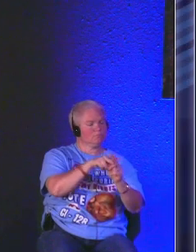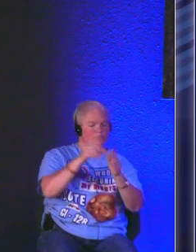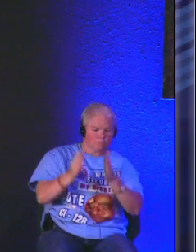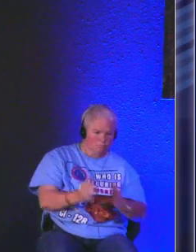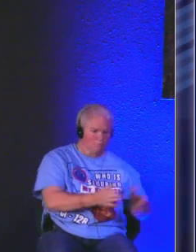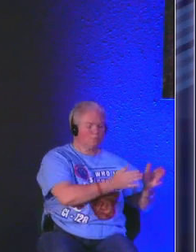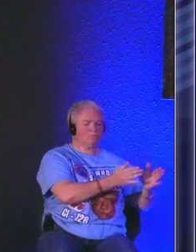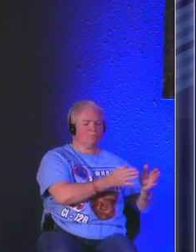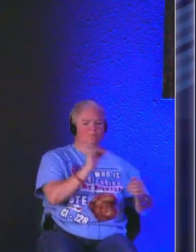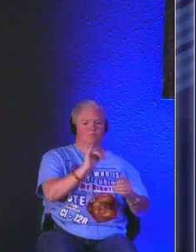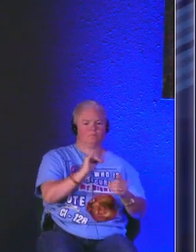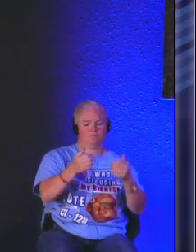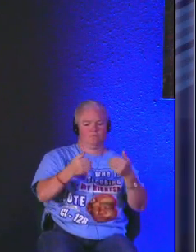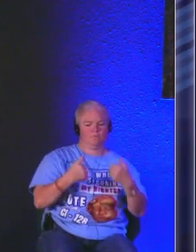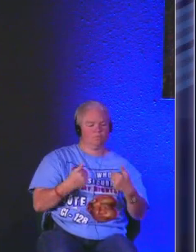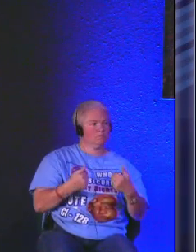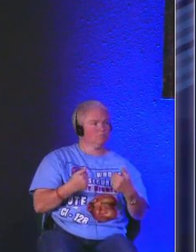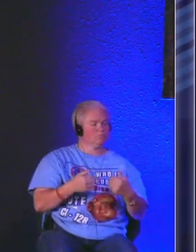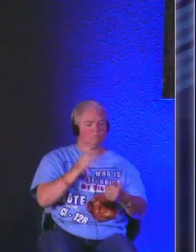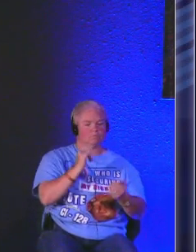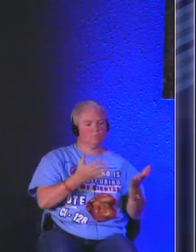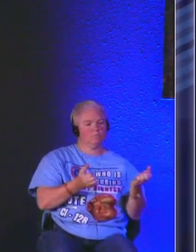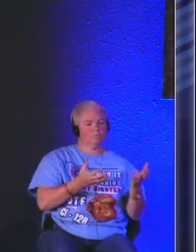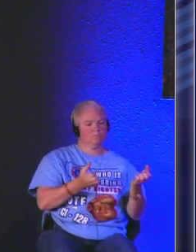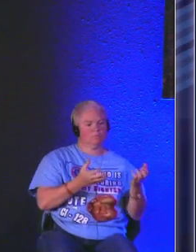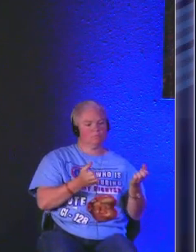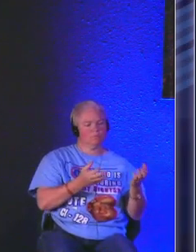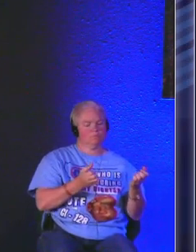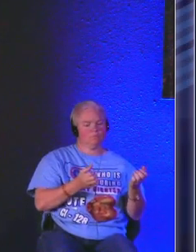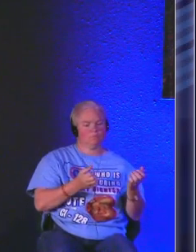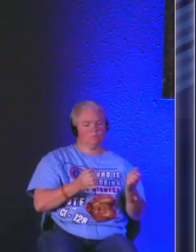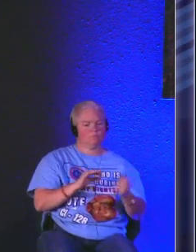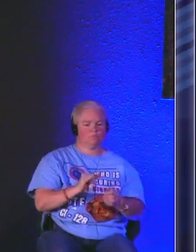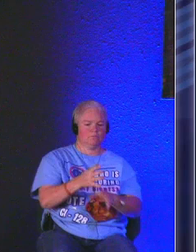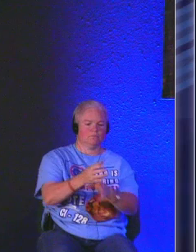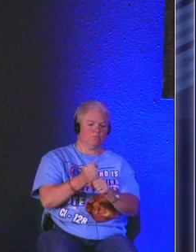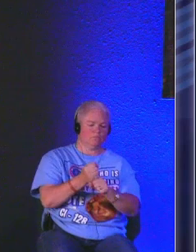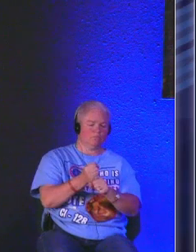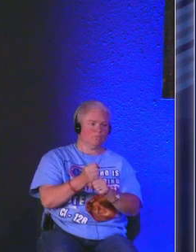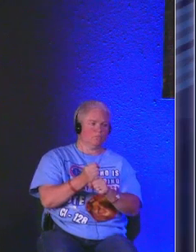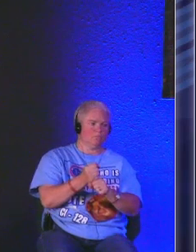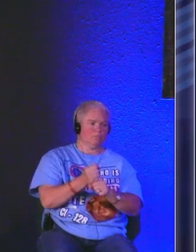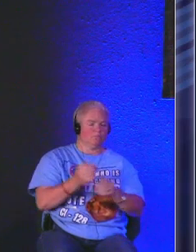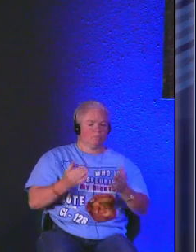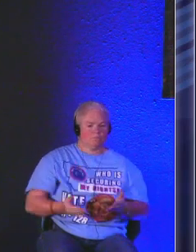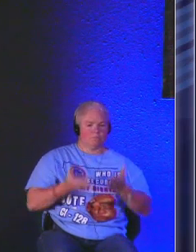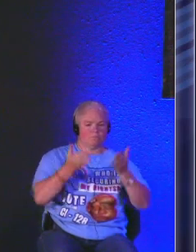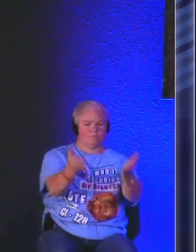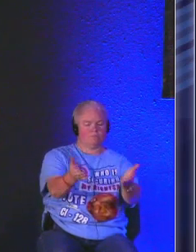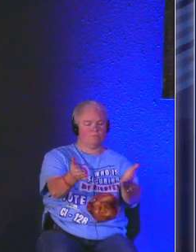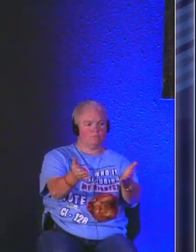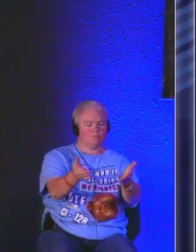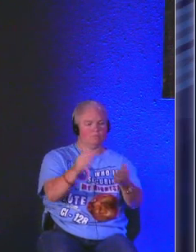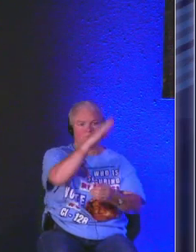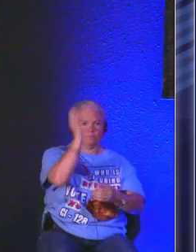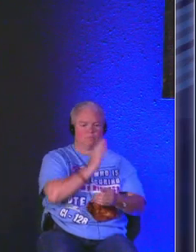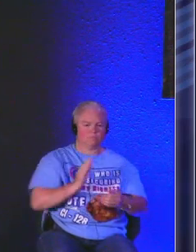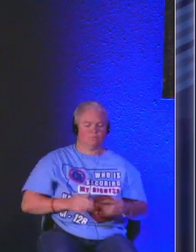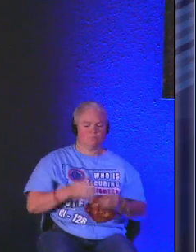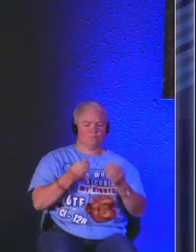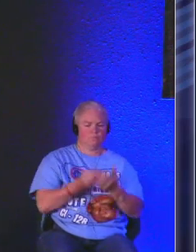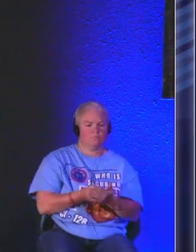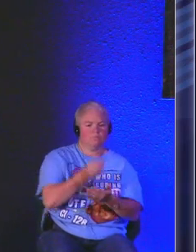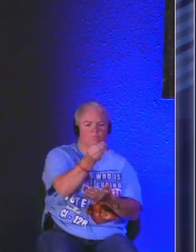transfer from oh I have to do this do I want to do this and I get to do this and giving is one of those so if you've never